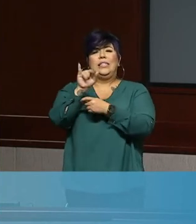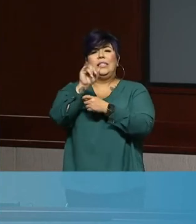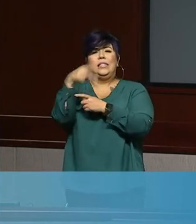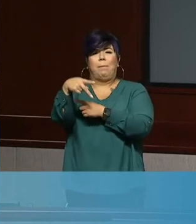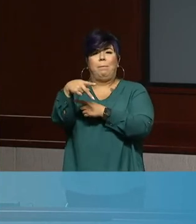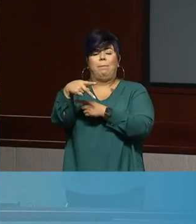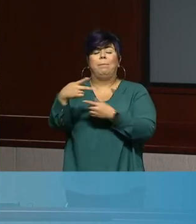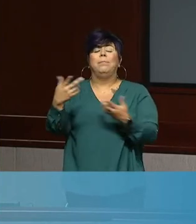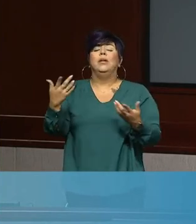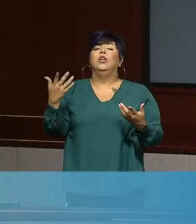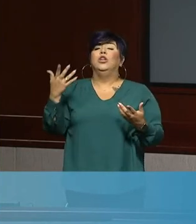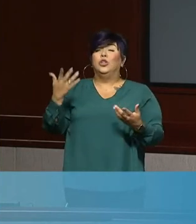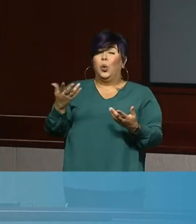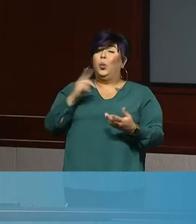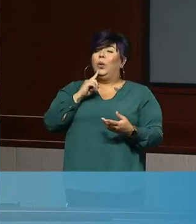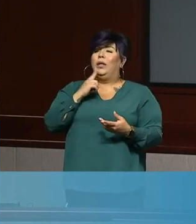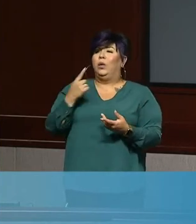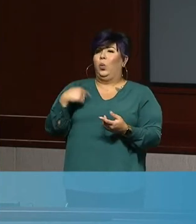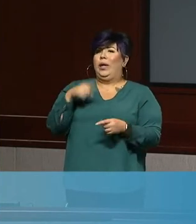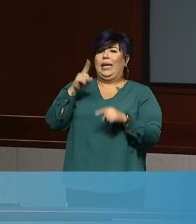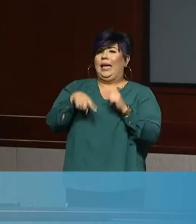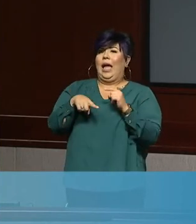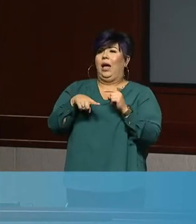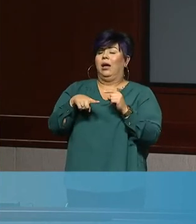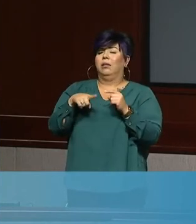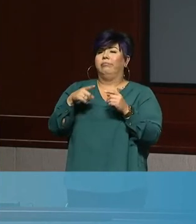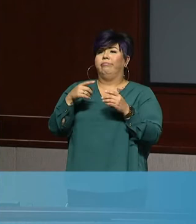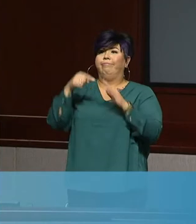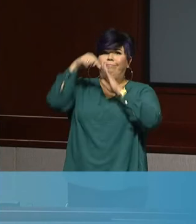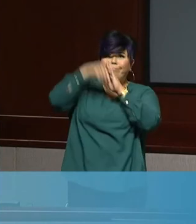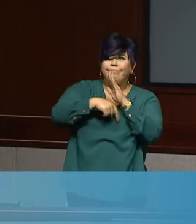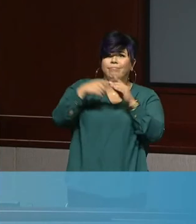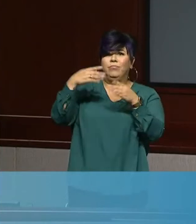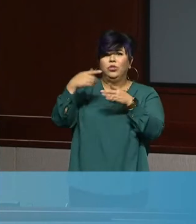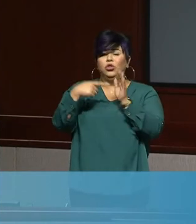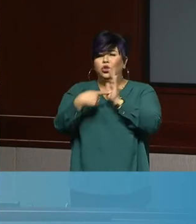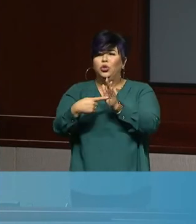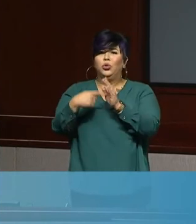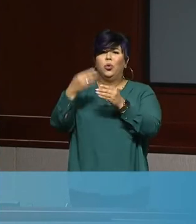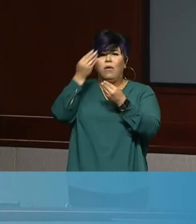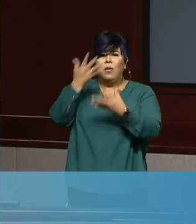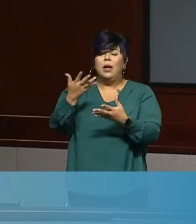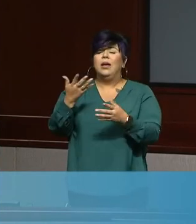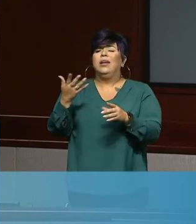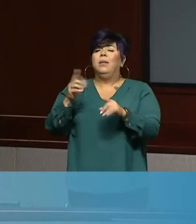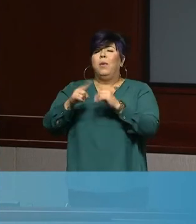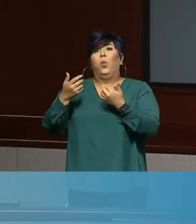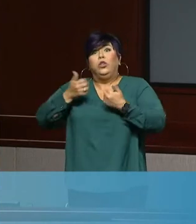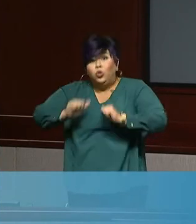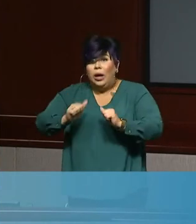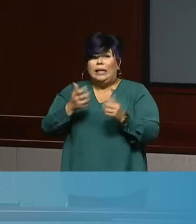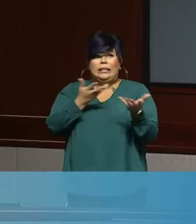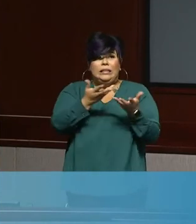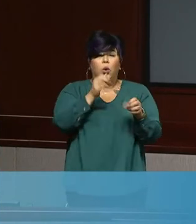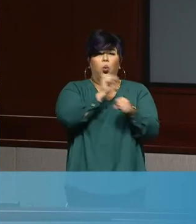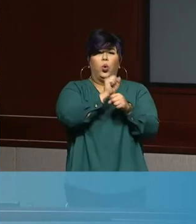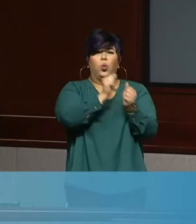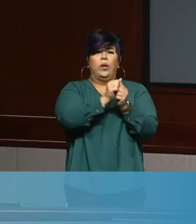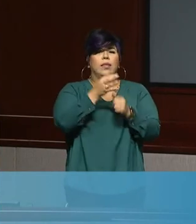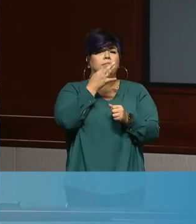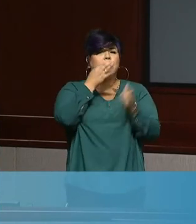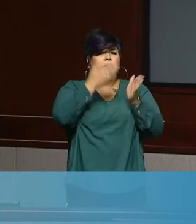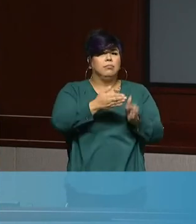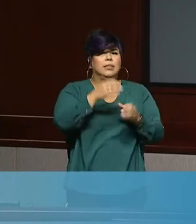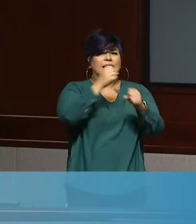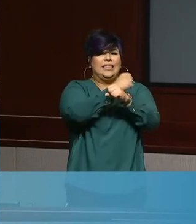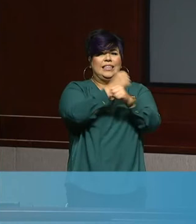release information regarding those deaths. So we are continuing to work with that statistician. We do hope to be able to provide more information soon, but